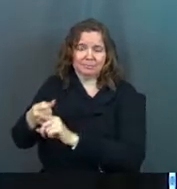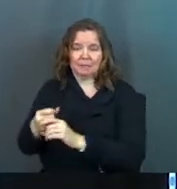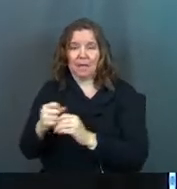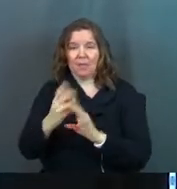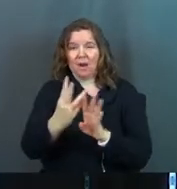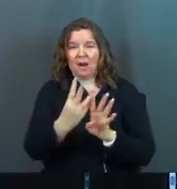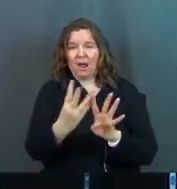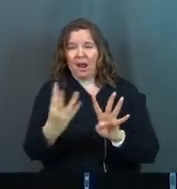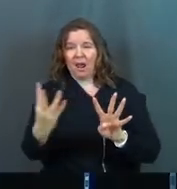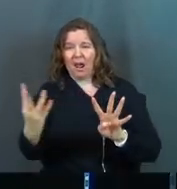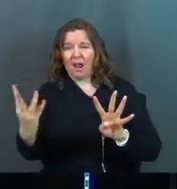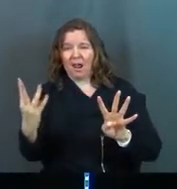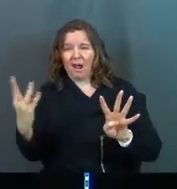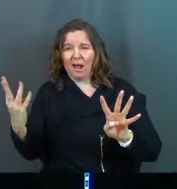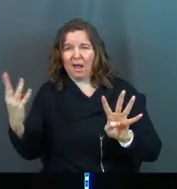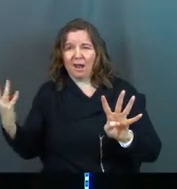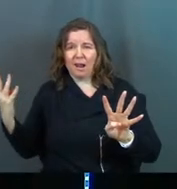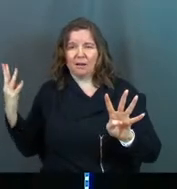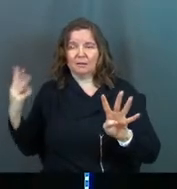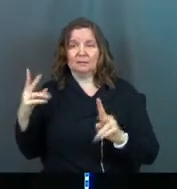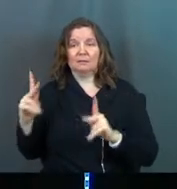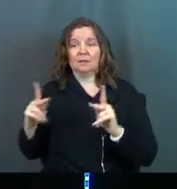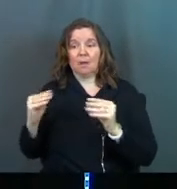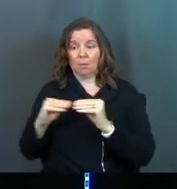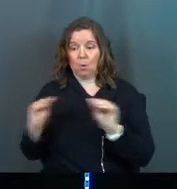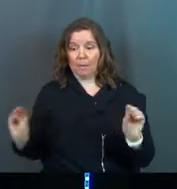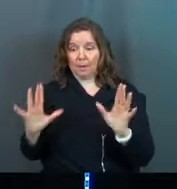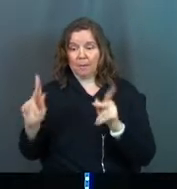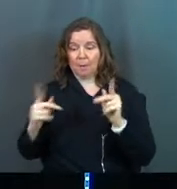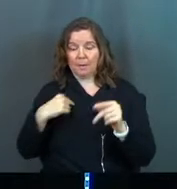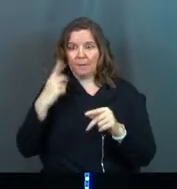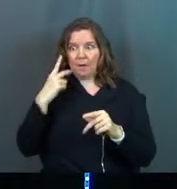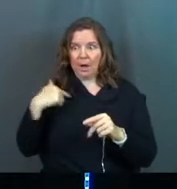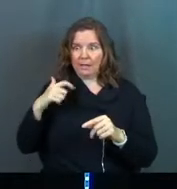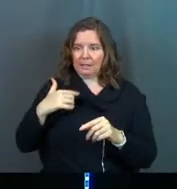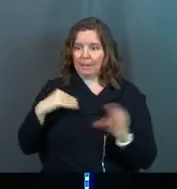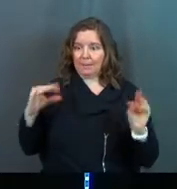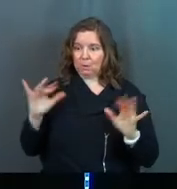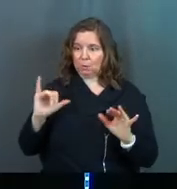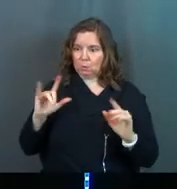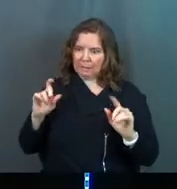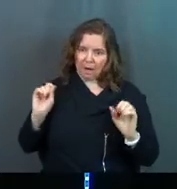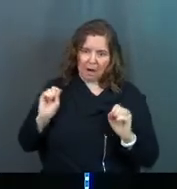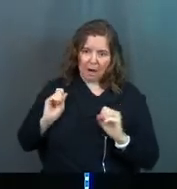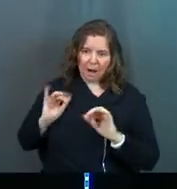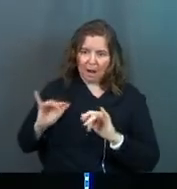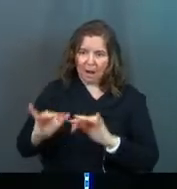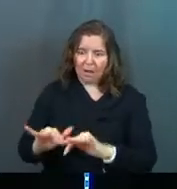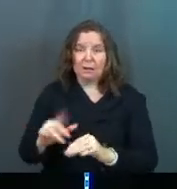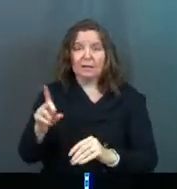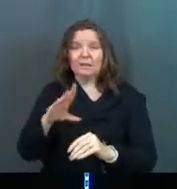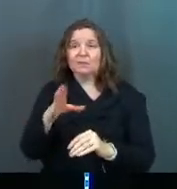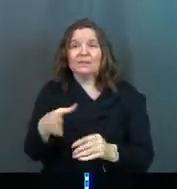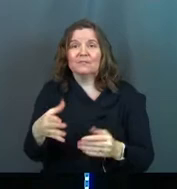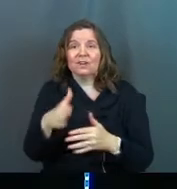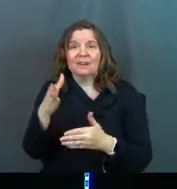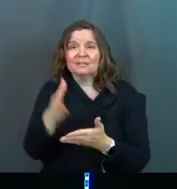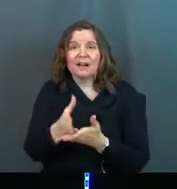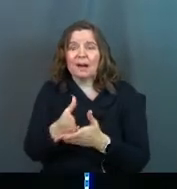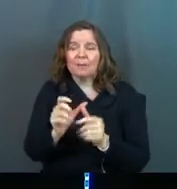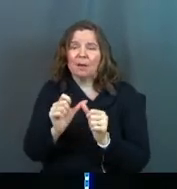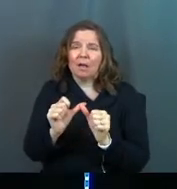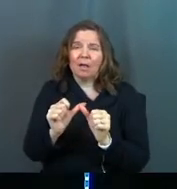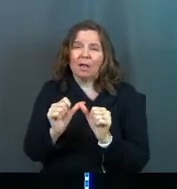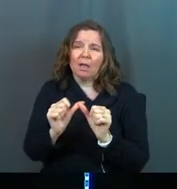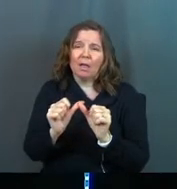lined up outside of this house, the more he's doing miracles, the more people figure out, I need my miracle too. Right? And this was never going to end. This was